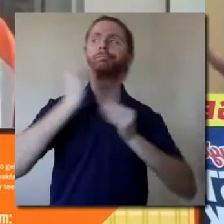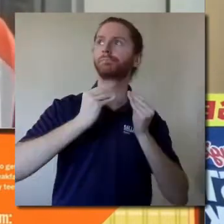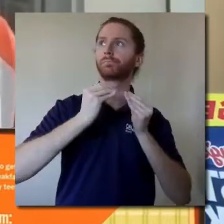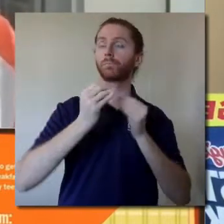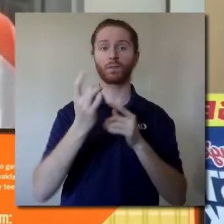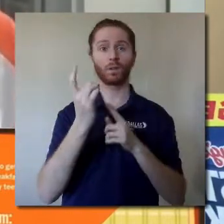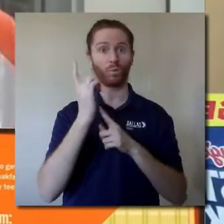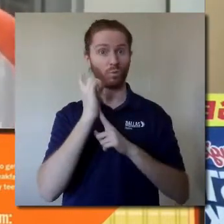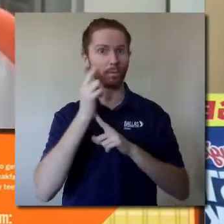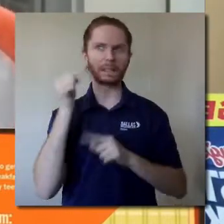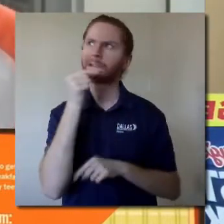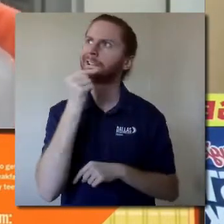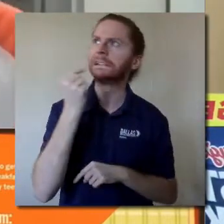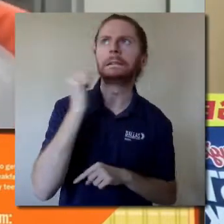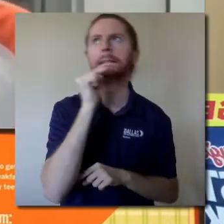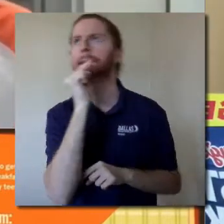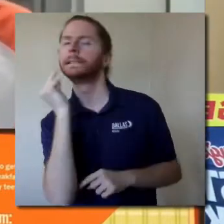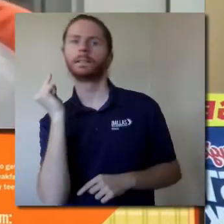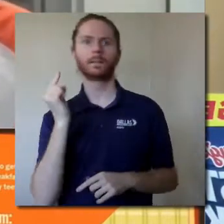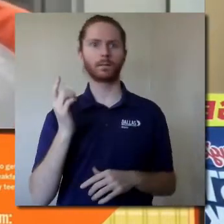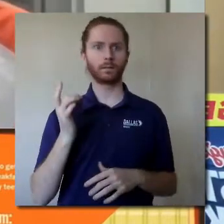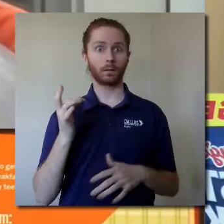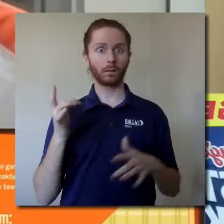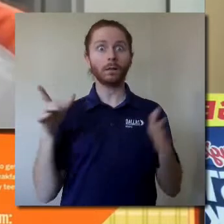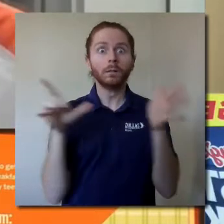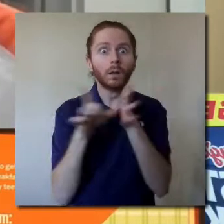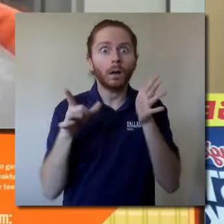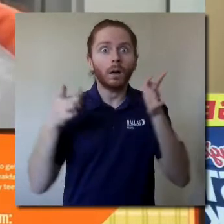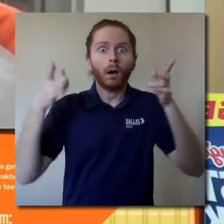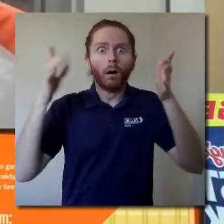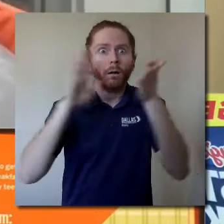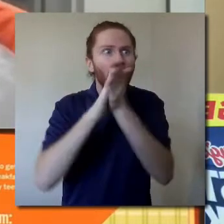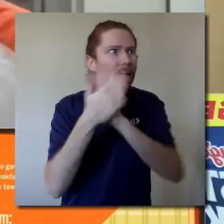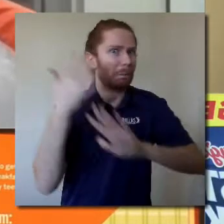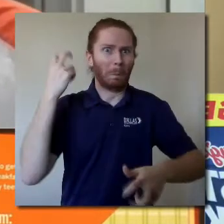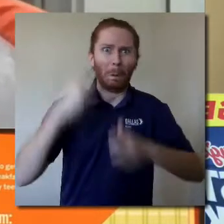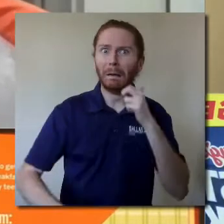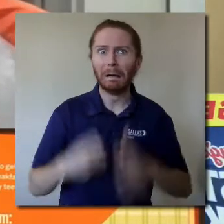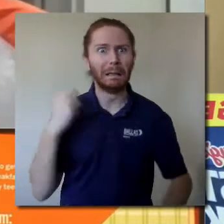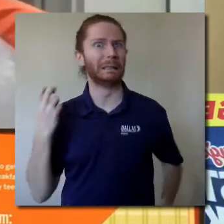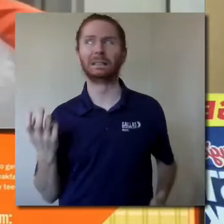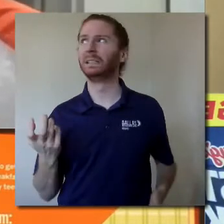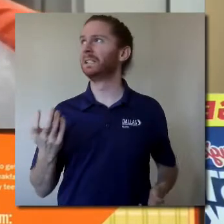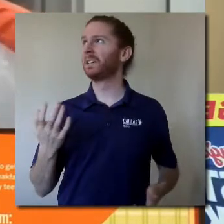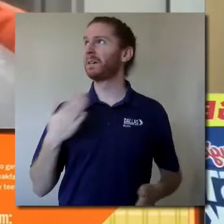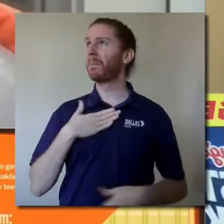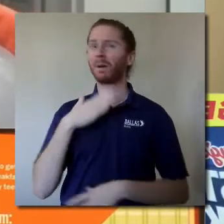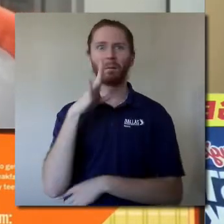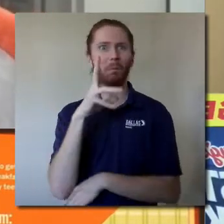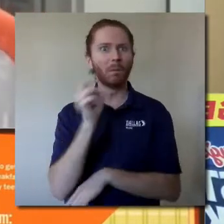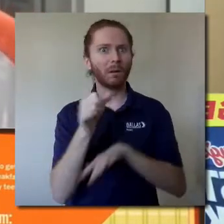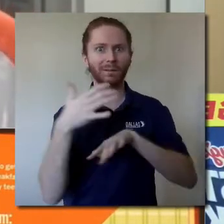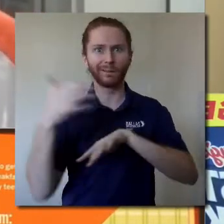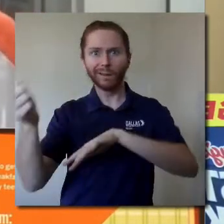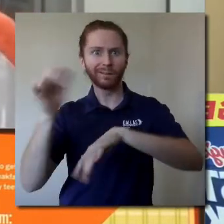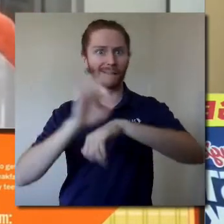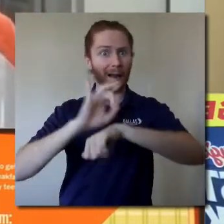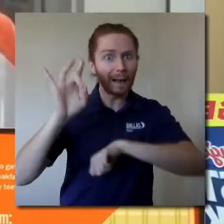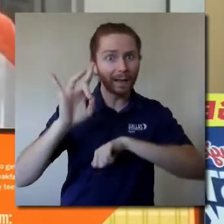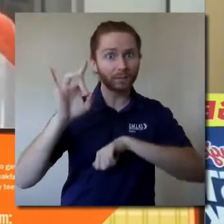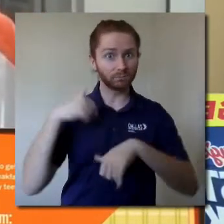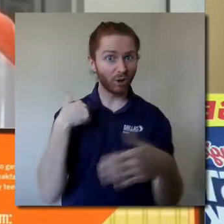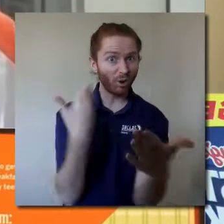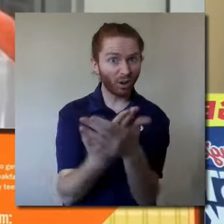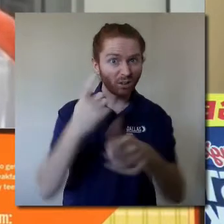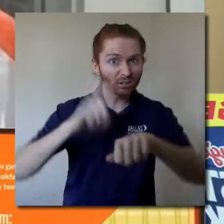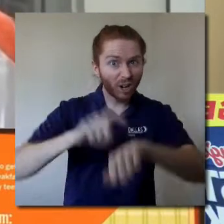and one minute to brush my teeth. Suddenly, it's a problem. If my bus leaves at 8 o'clock, will I make it on